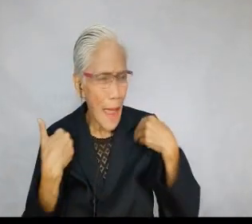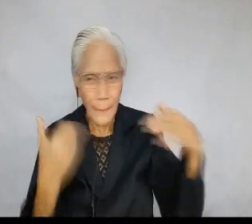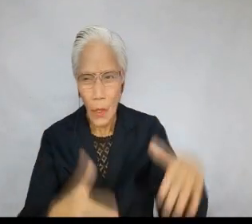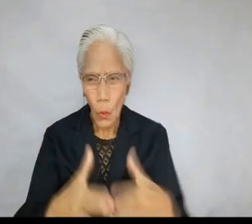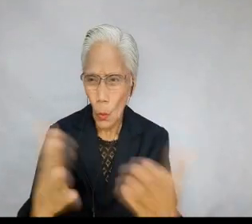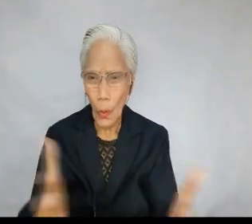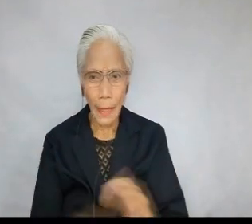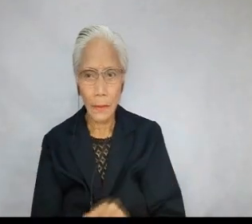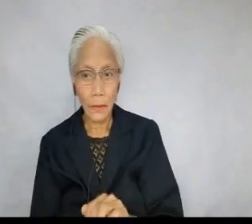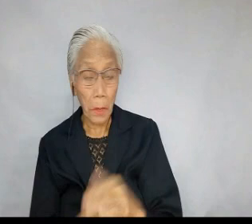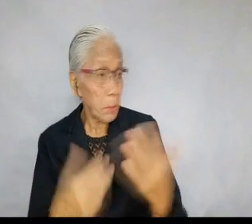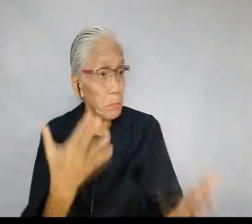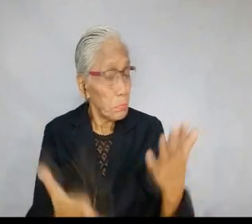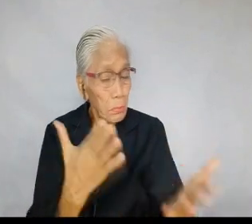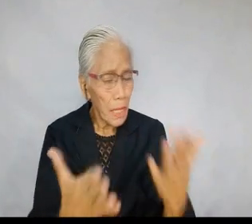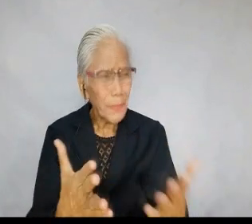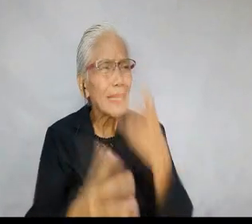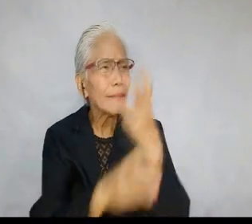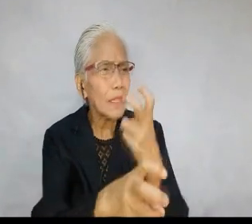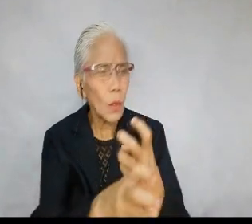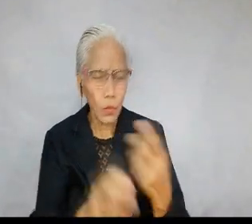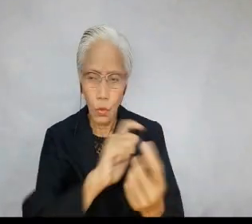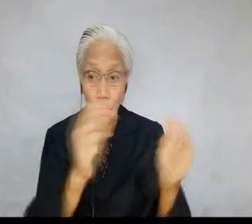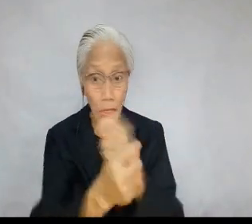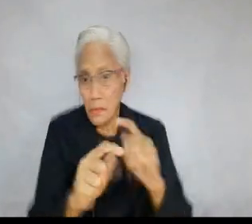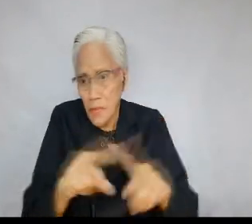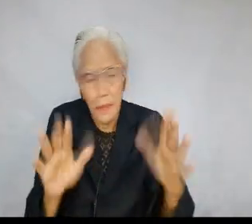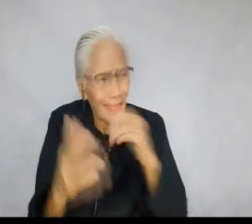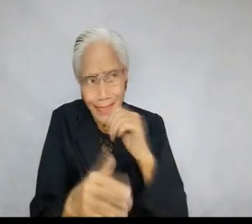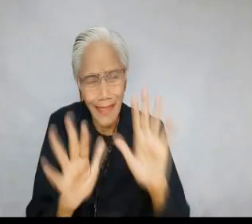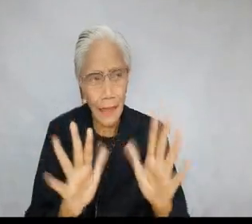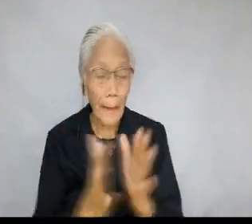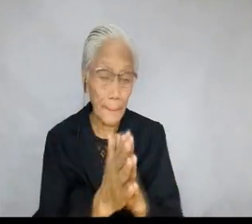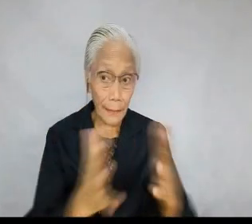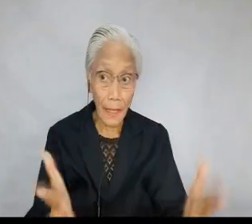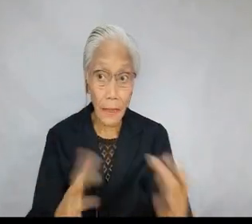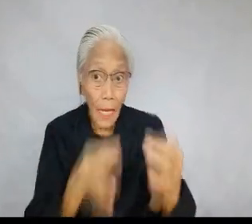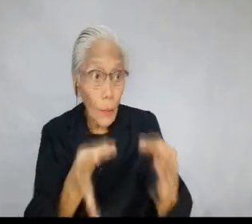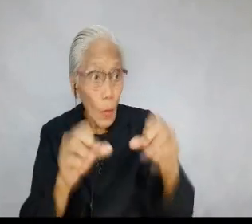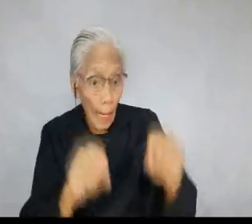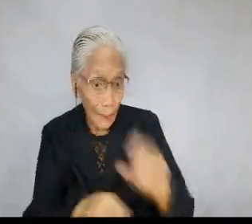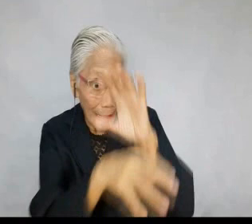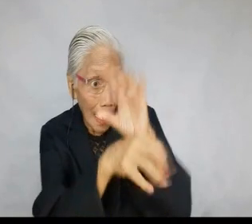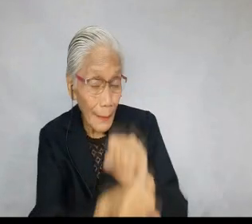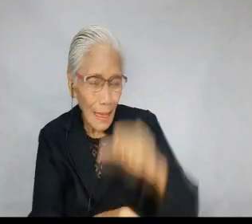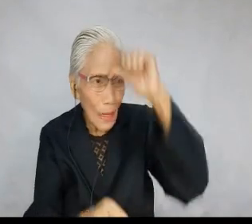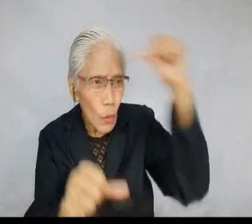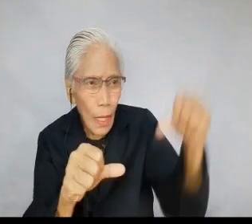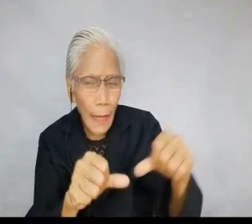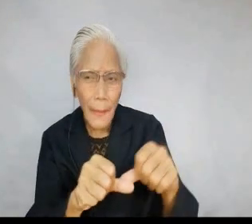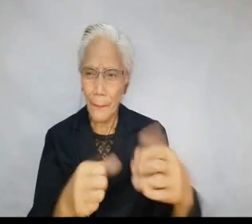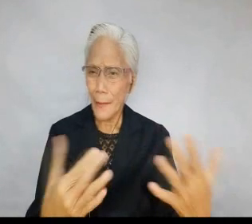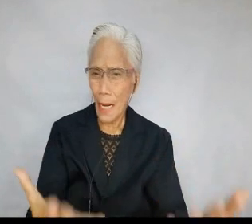established some patterns of thinking and behaving. 22. may have grown old with us and may be difficult to change. 22. But not